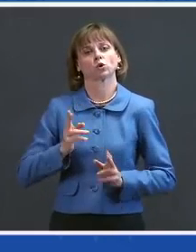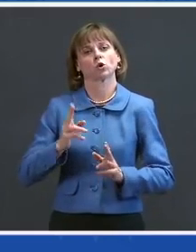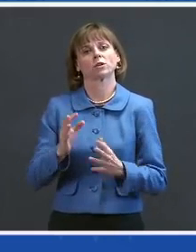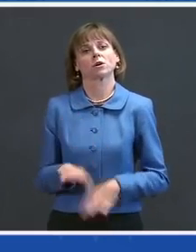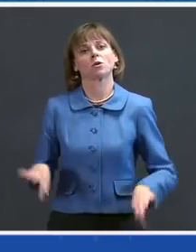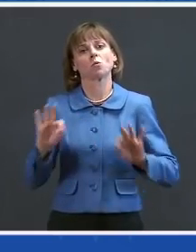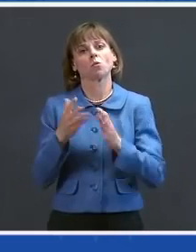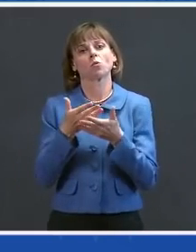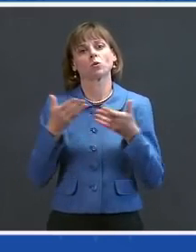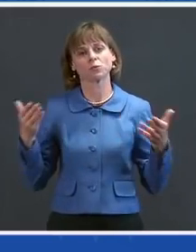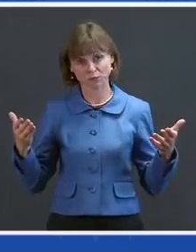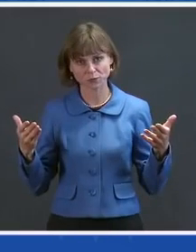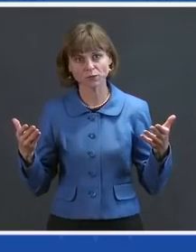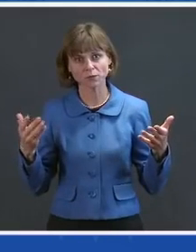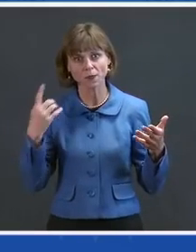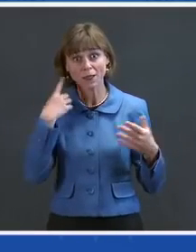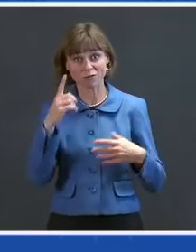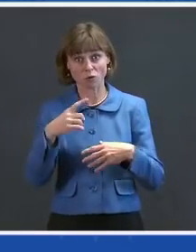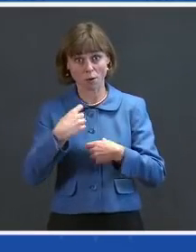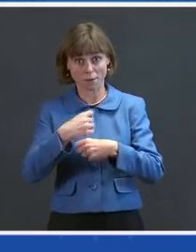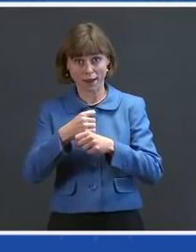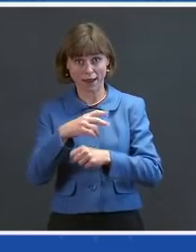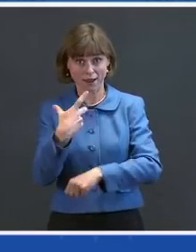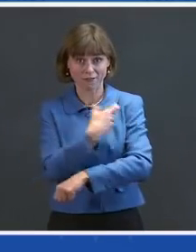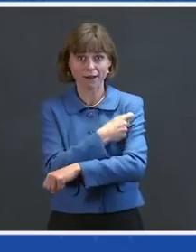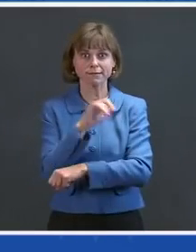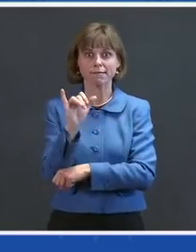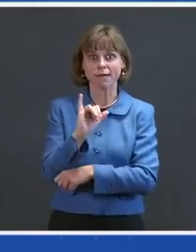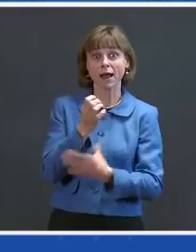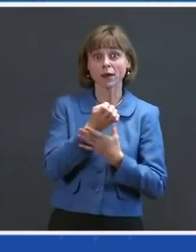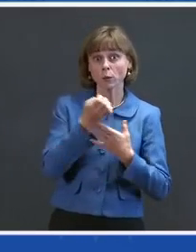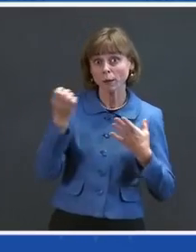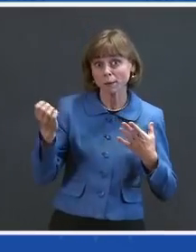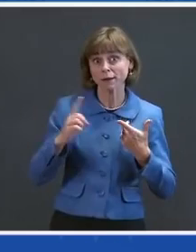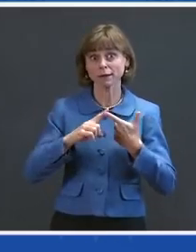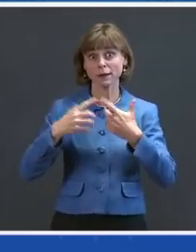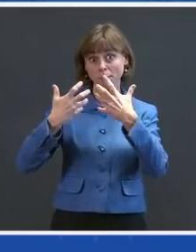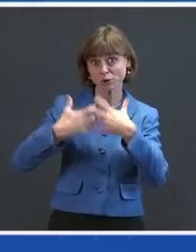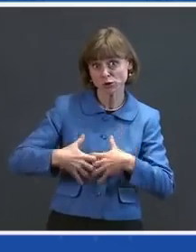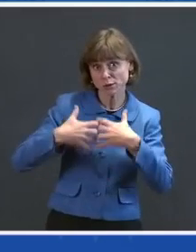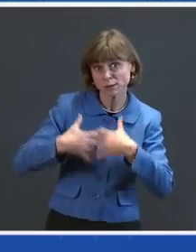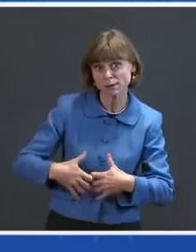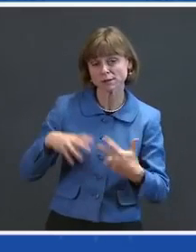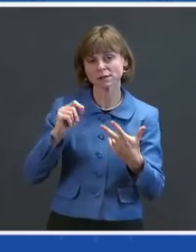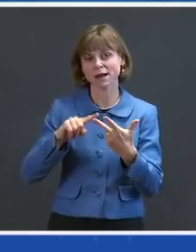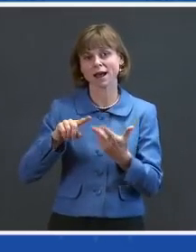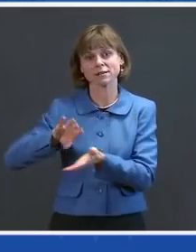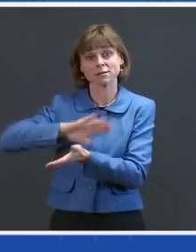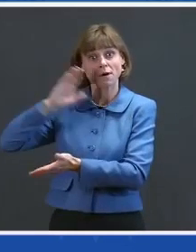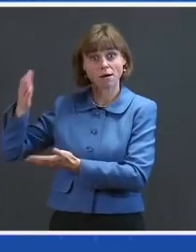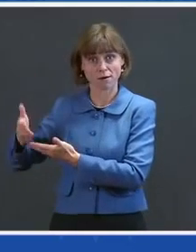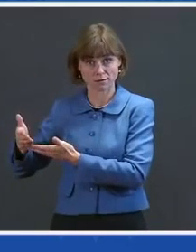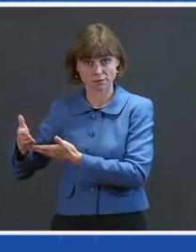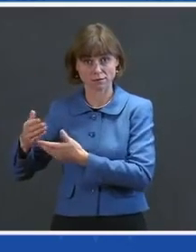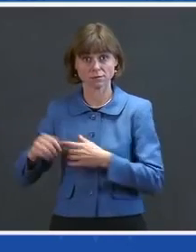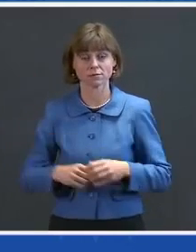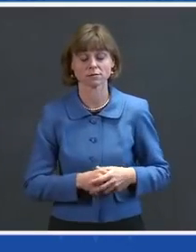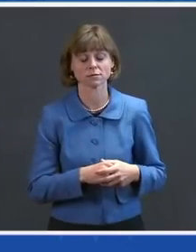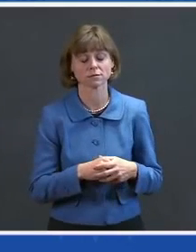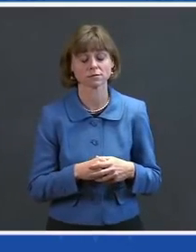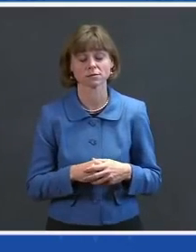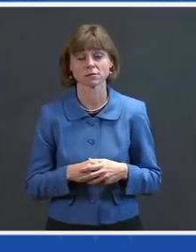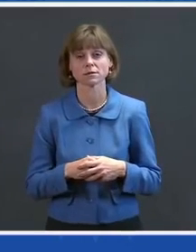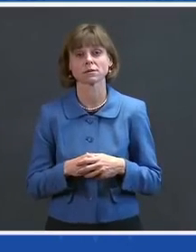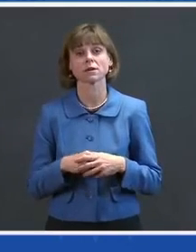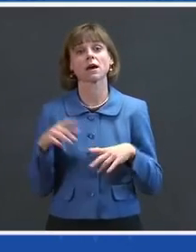materials in vaccine production, such as equipment, machinery, and supplies. I've also asked the